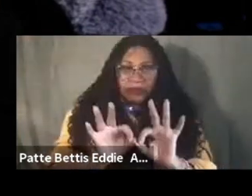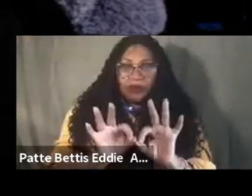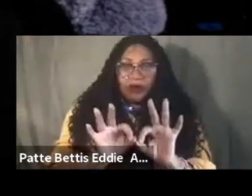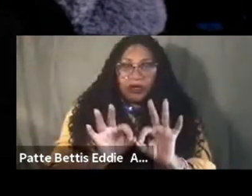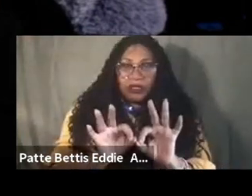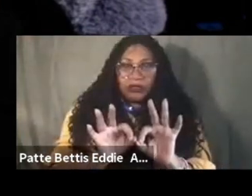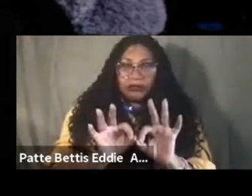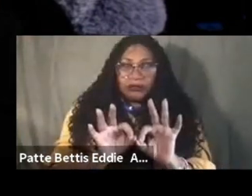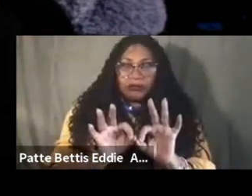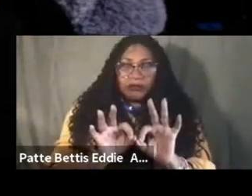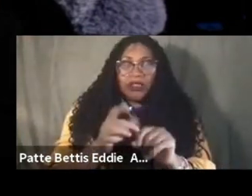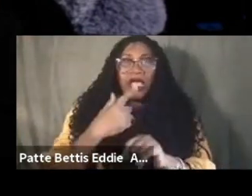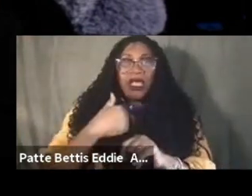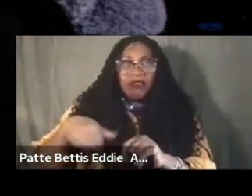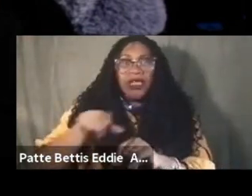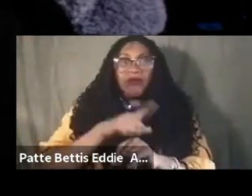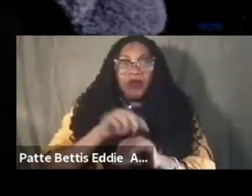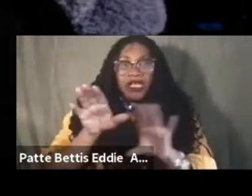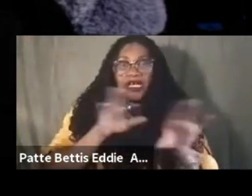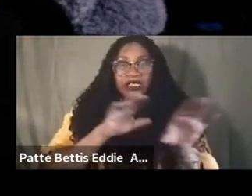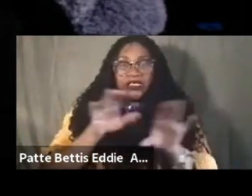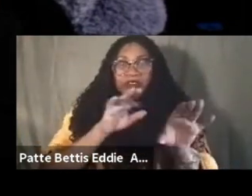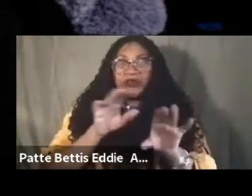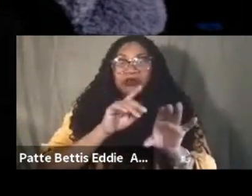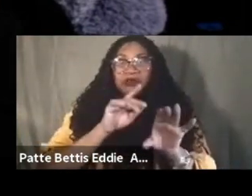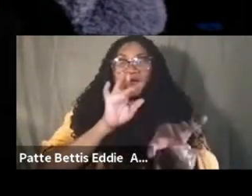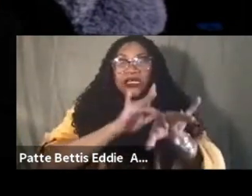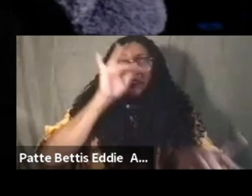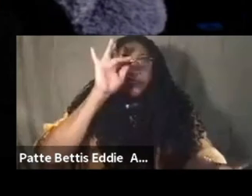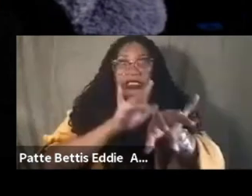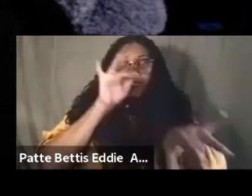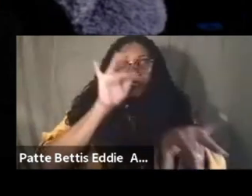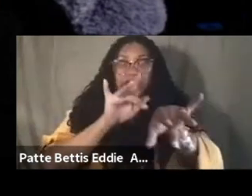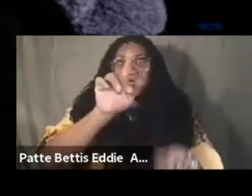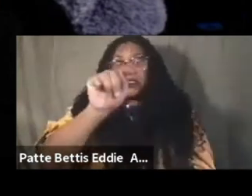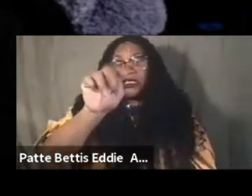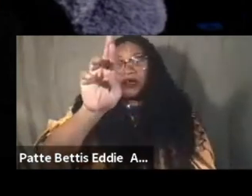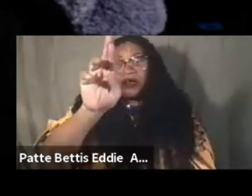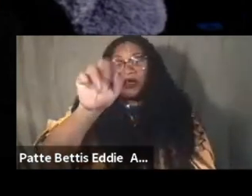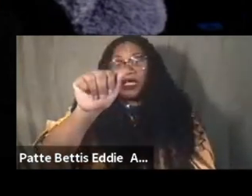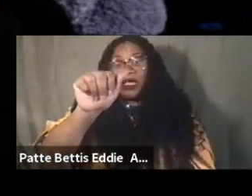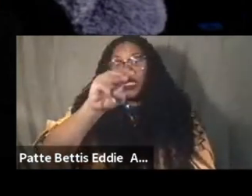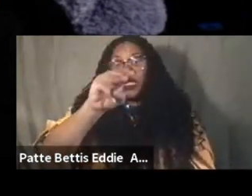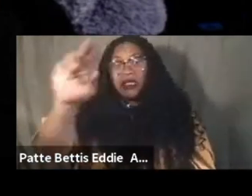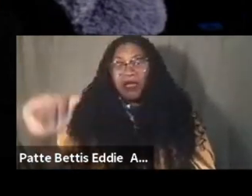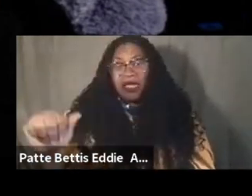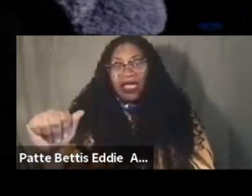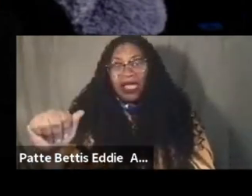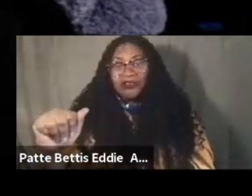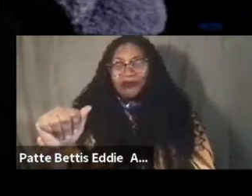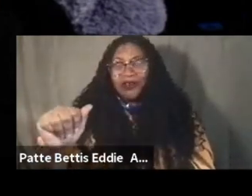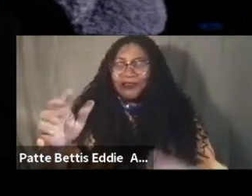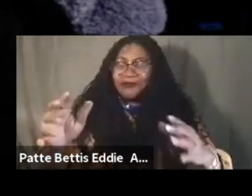on these um these traumas and these move past these fears and